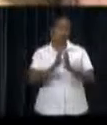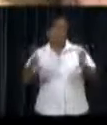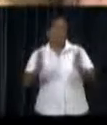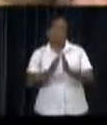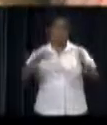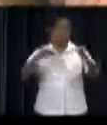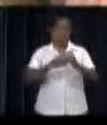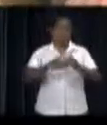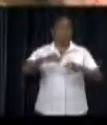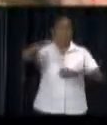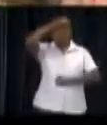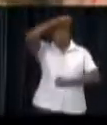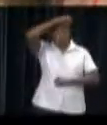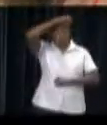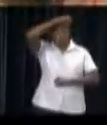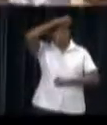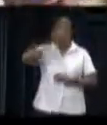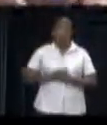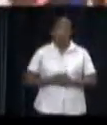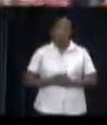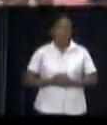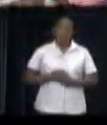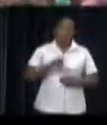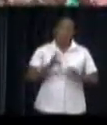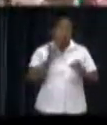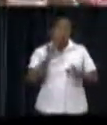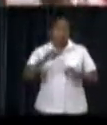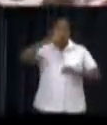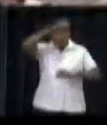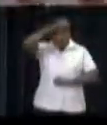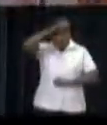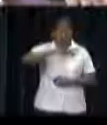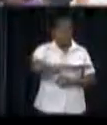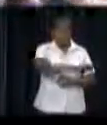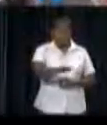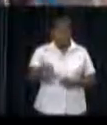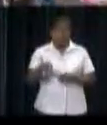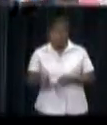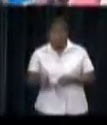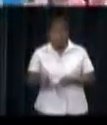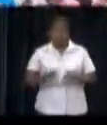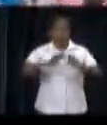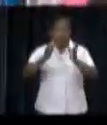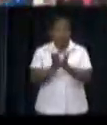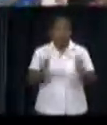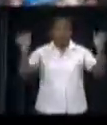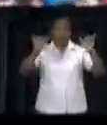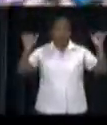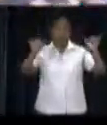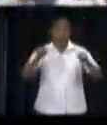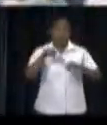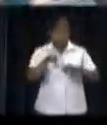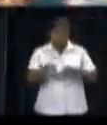remarkable that the location where the Kwaku statue stands is the ideal place to experience and commemorate